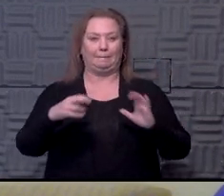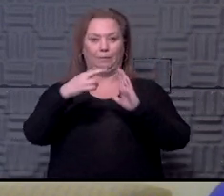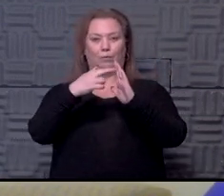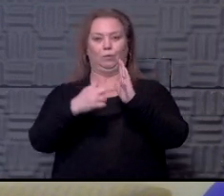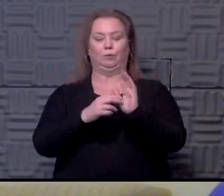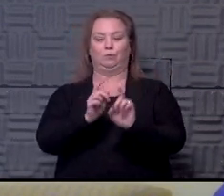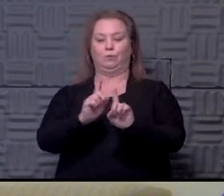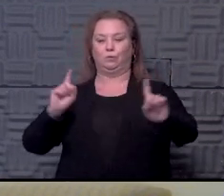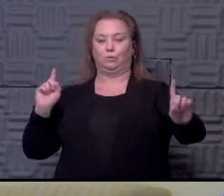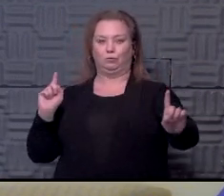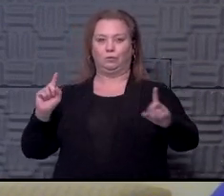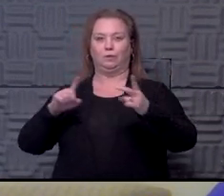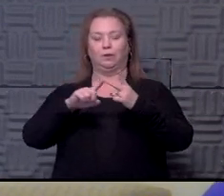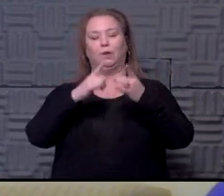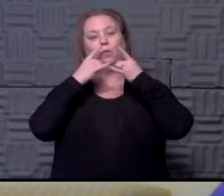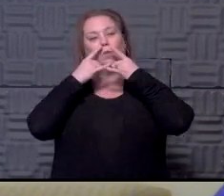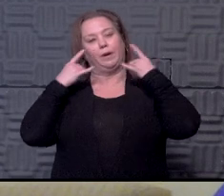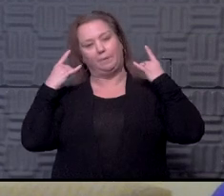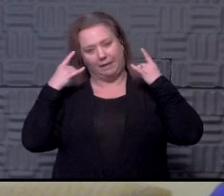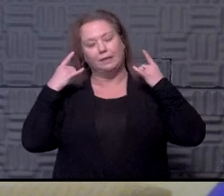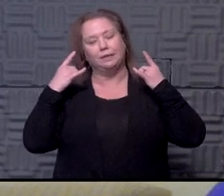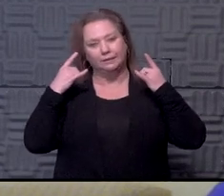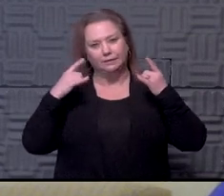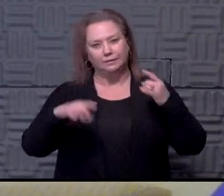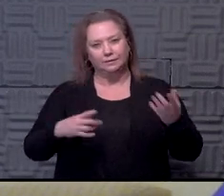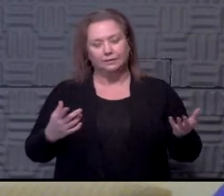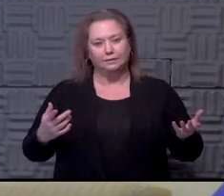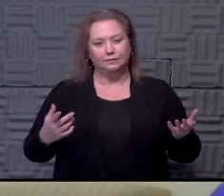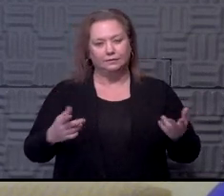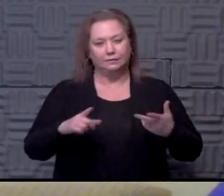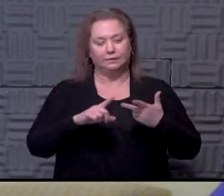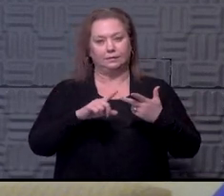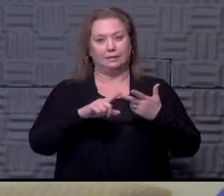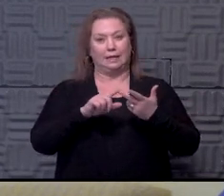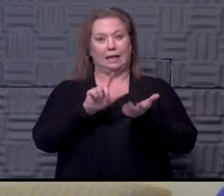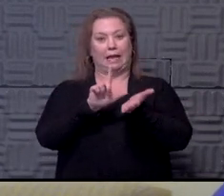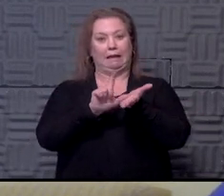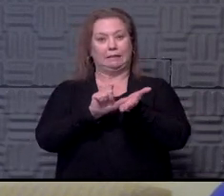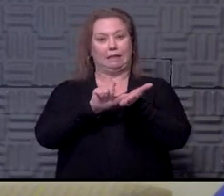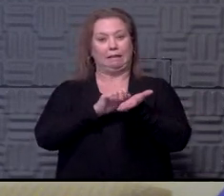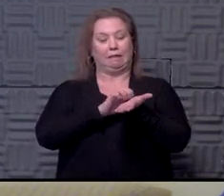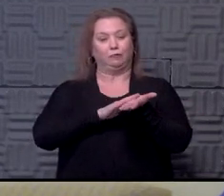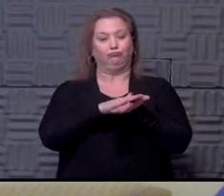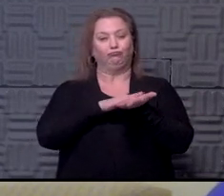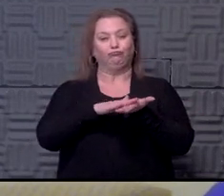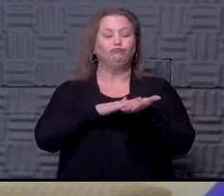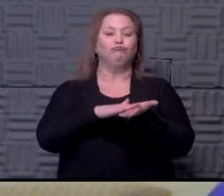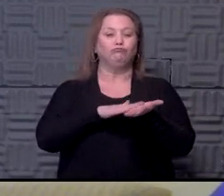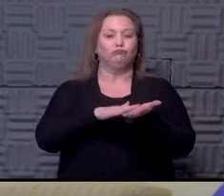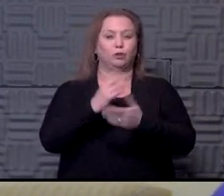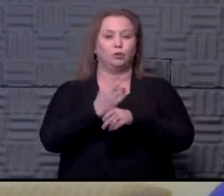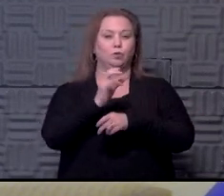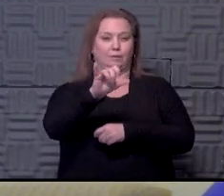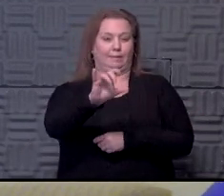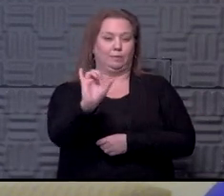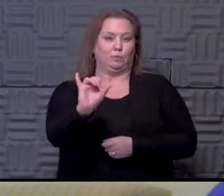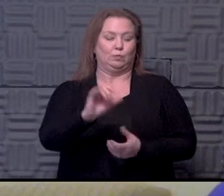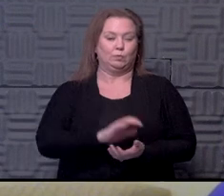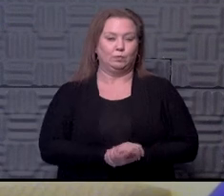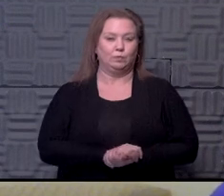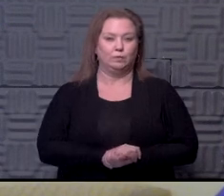social distancing, wearing your mask, you know, if you had hand sanitizer with you, using that,